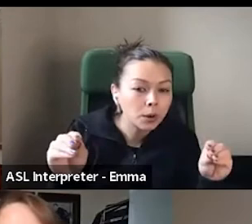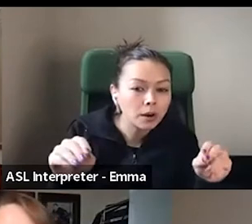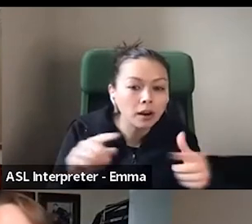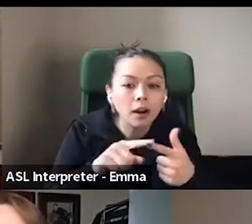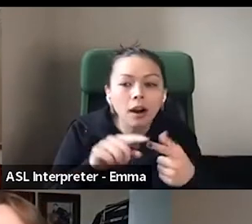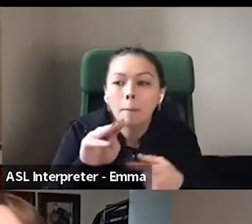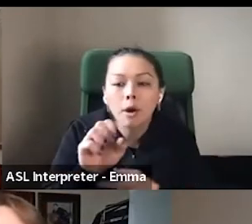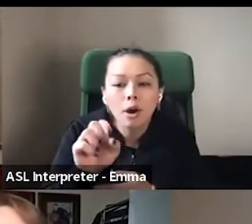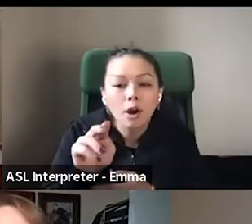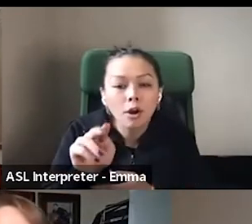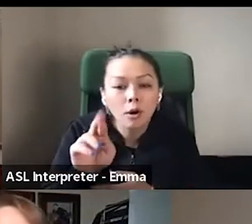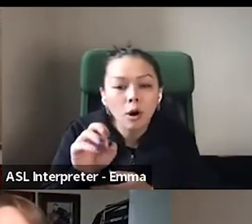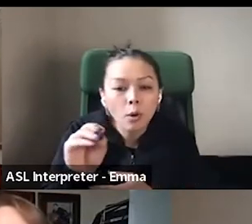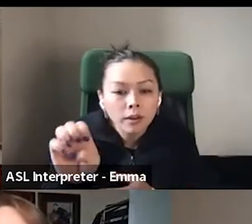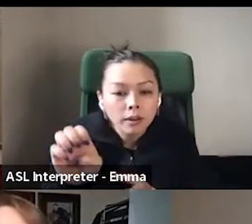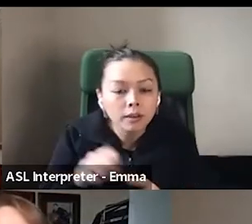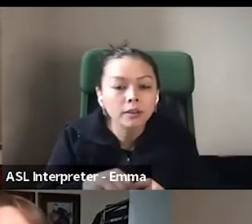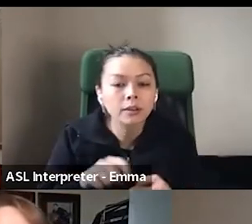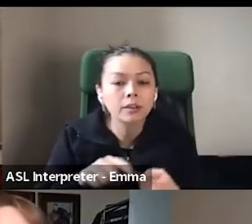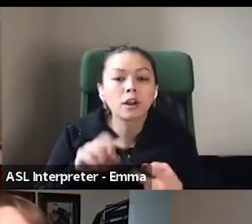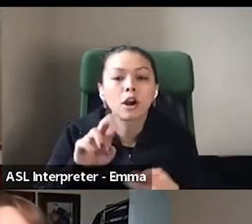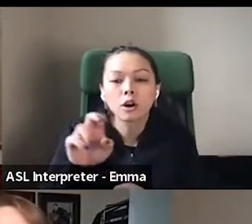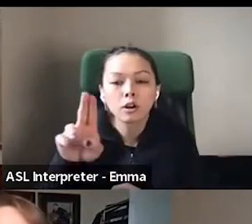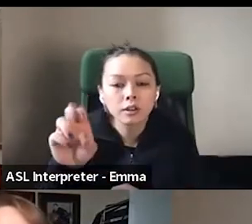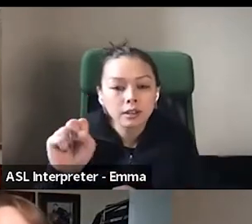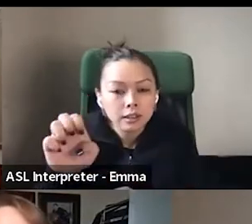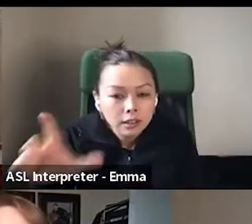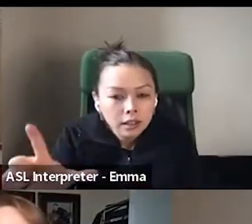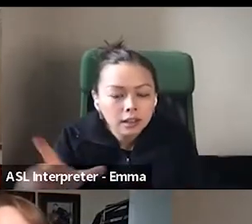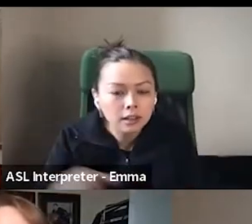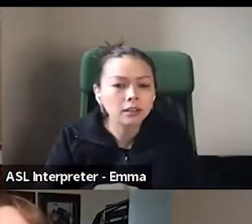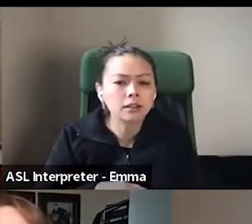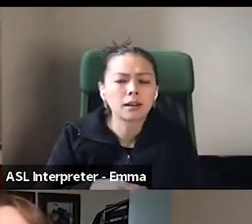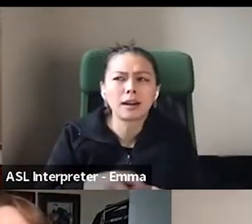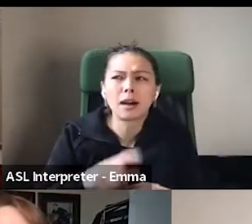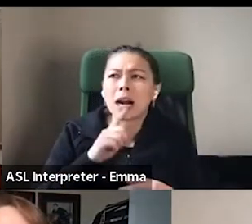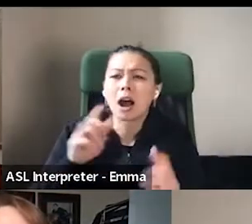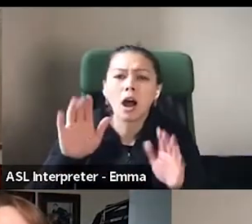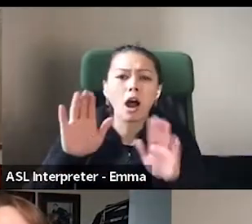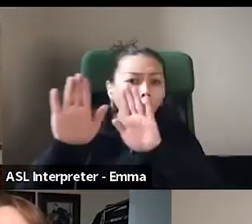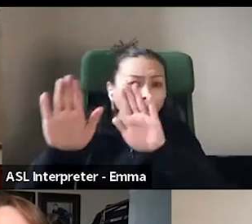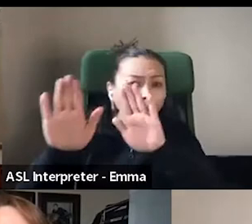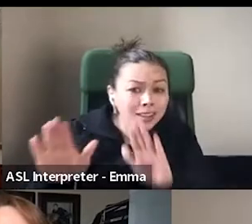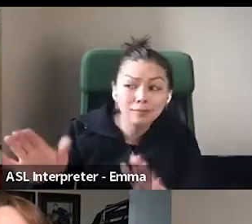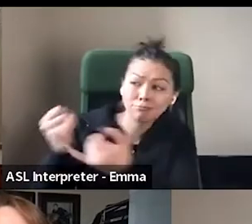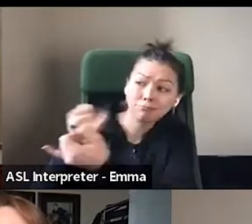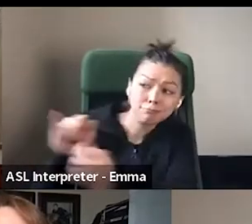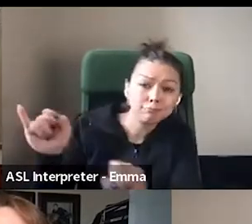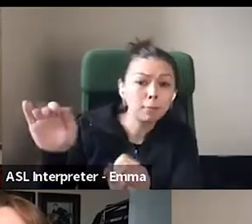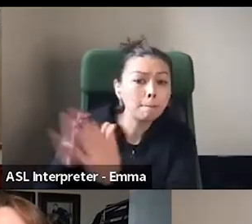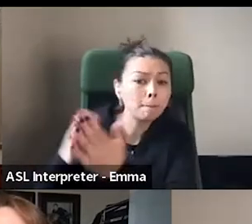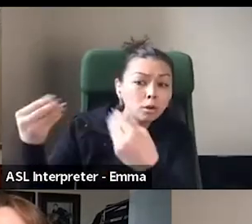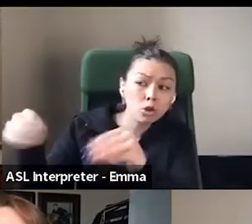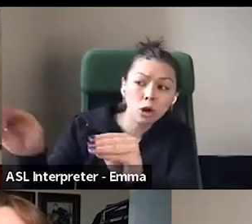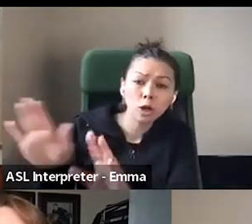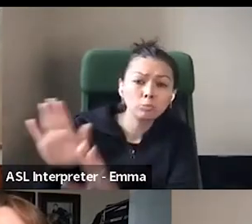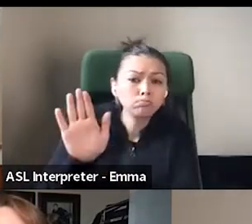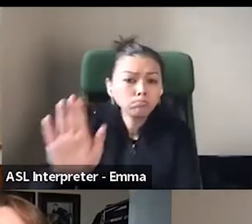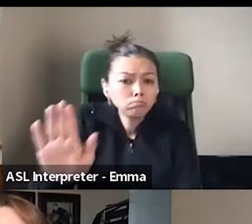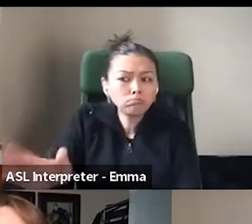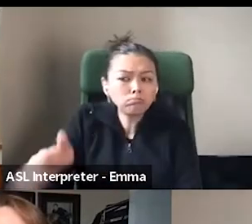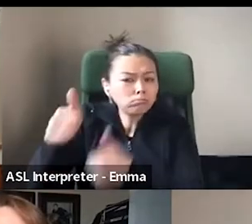Bowen's. These are big, awesome independent bookstores. And I'm thinking, you know what I'm going to do if I'm not an independent bookstore without having any